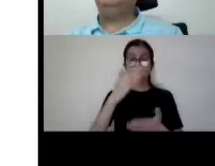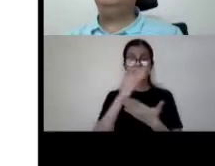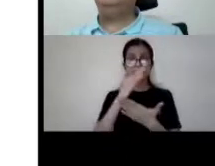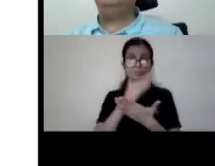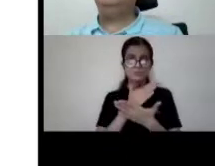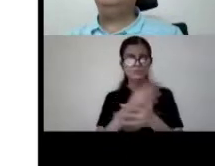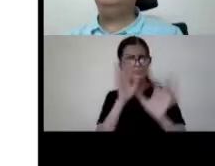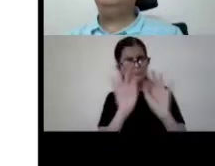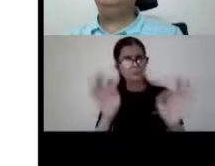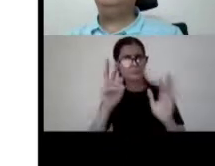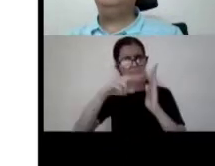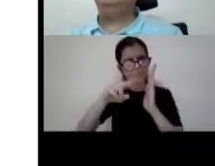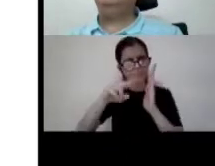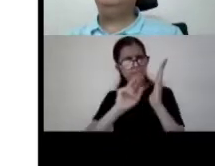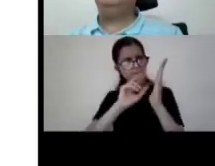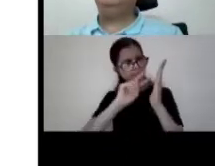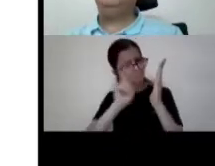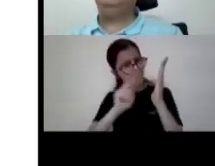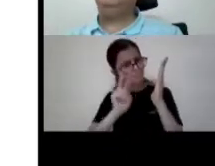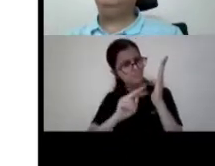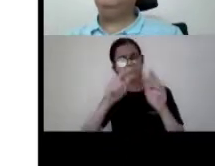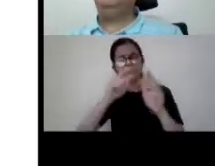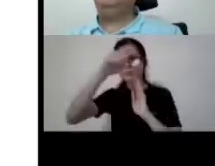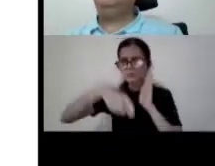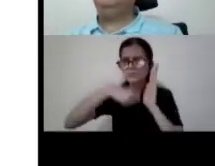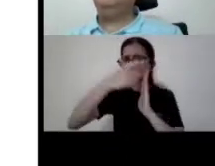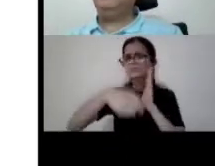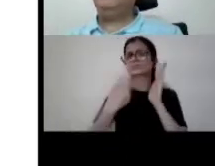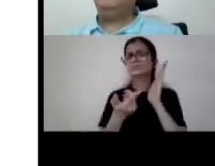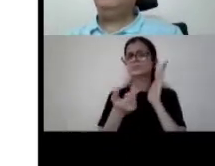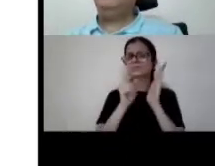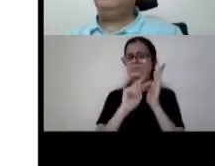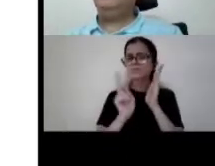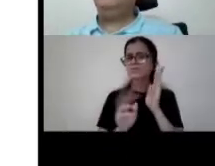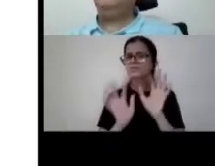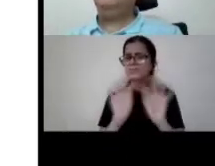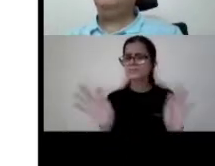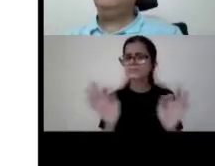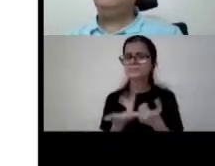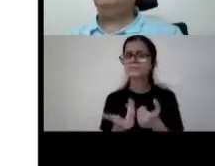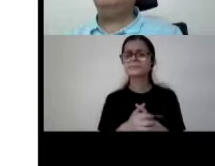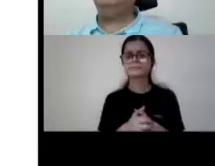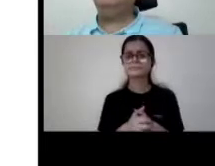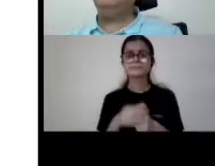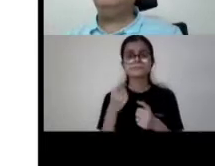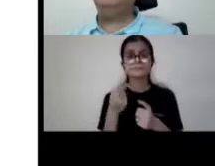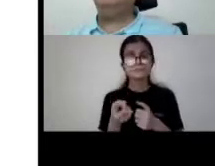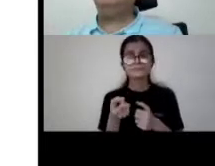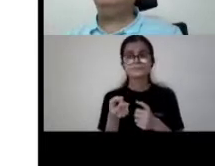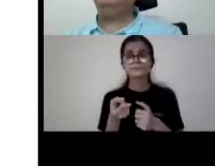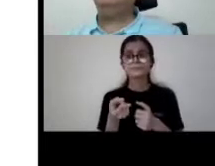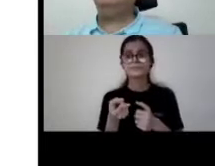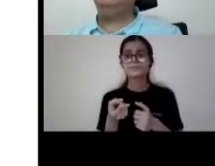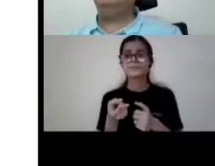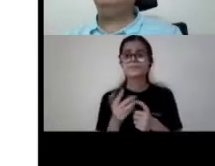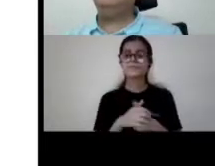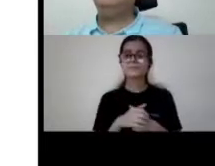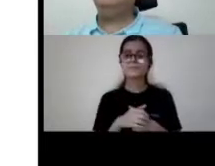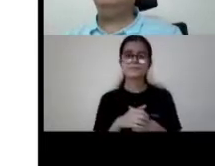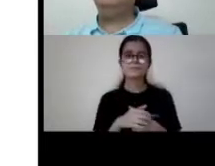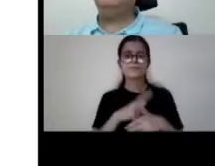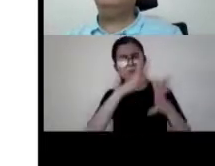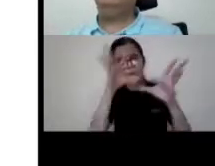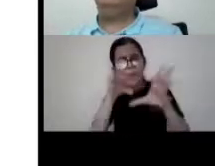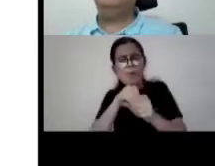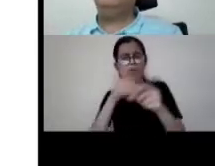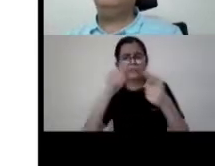reading project the simply reading and simply reading catapult we actually then again i mean this is all taking this this whole